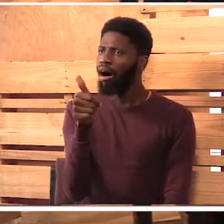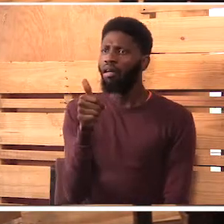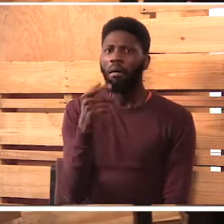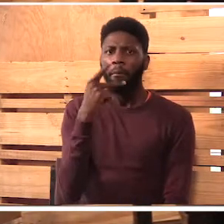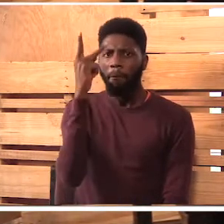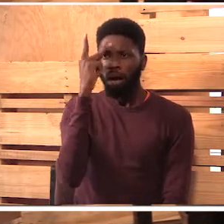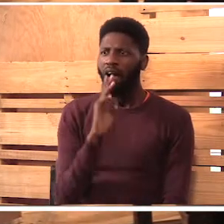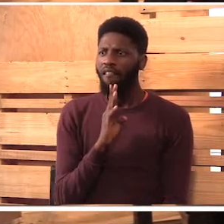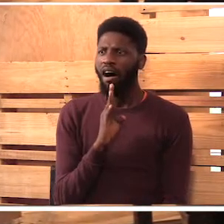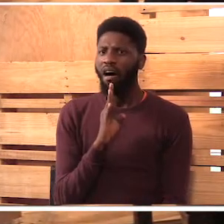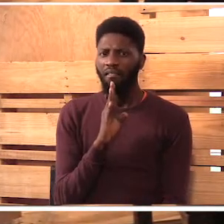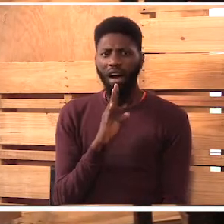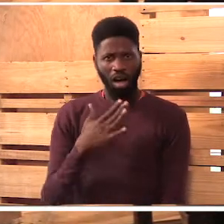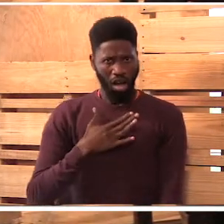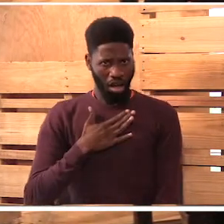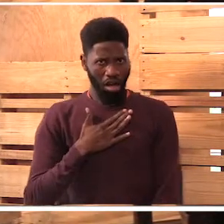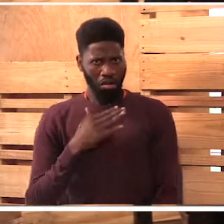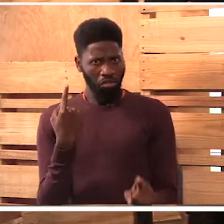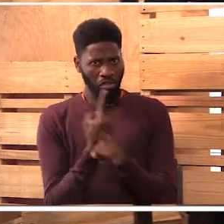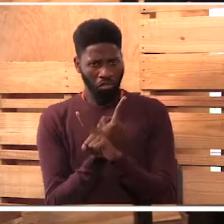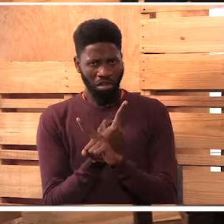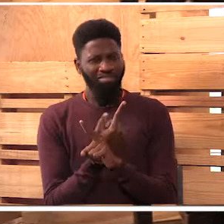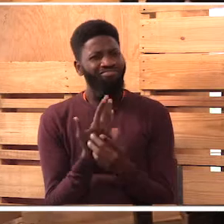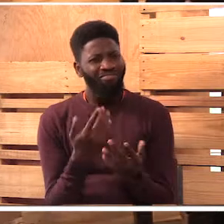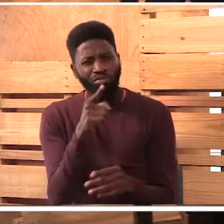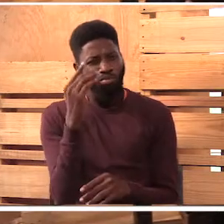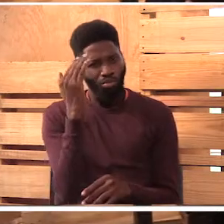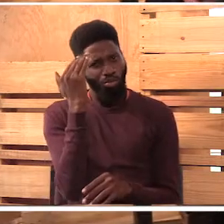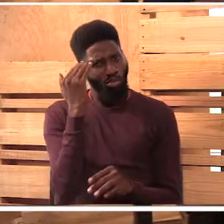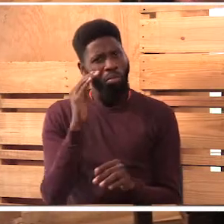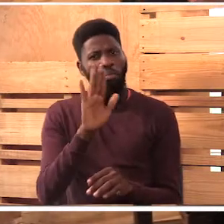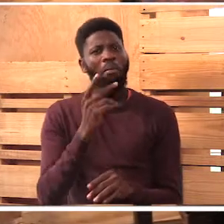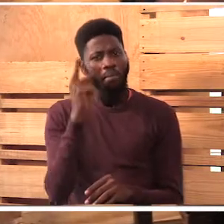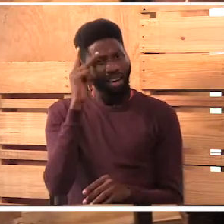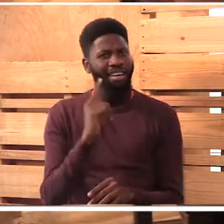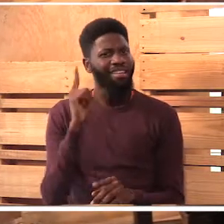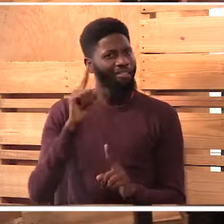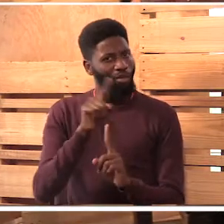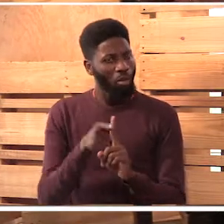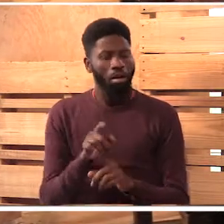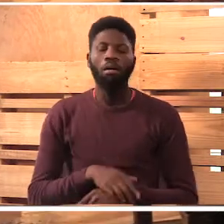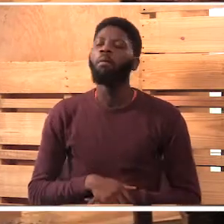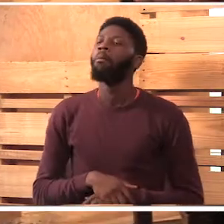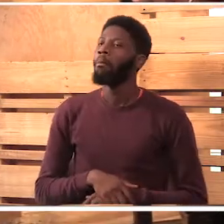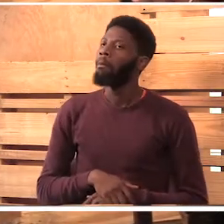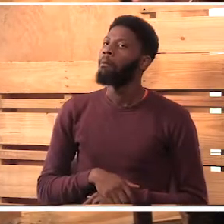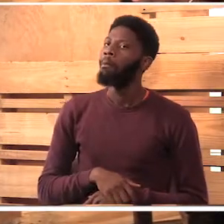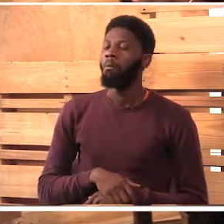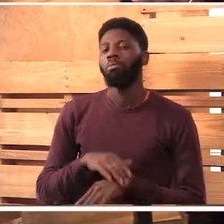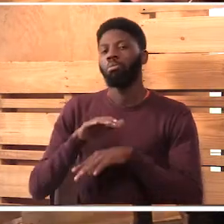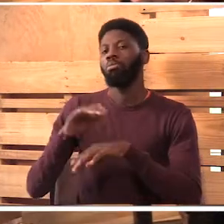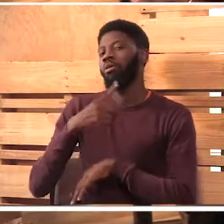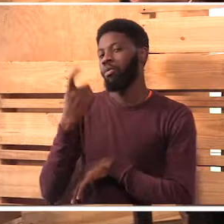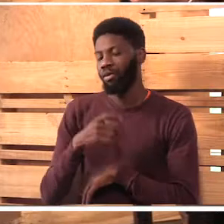other children, how their parents talk to them. My mother is different. When did you learn that? Okay. A good question. Uh,